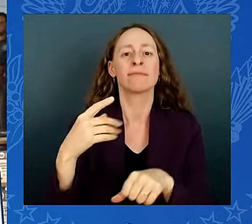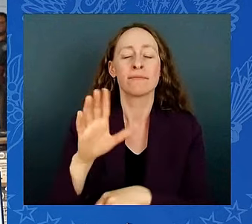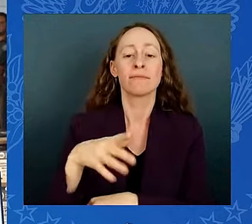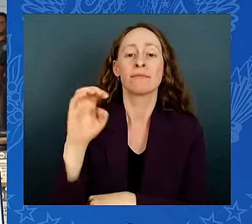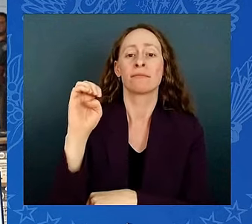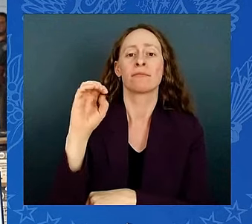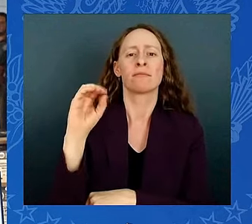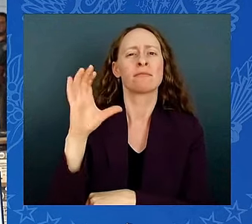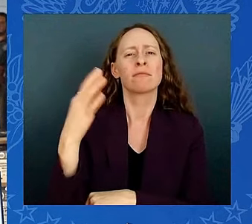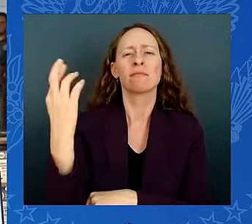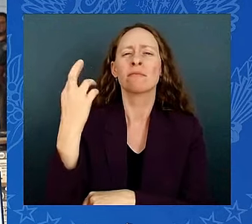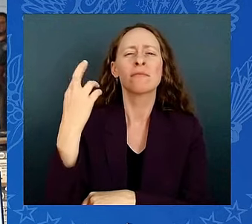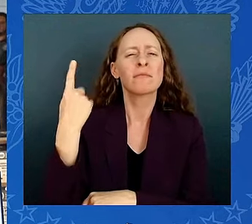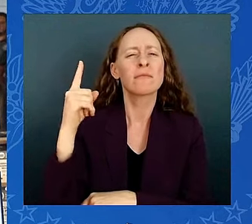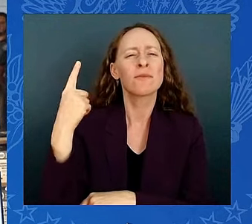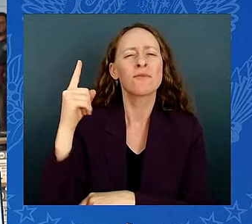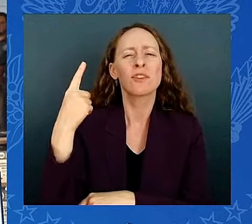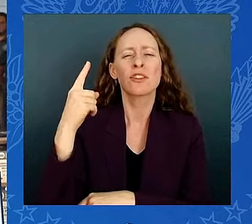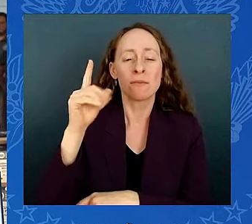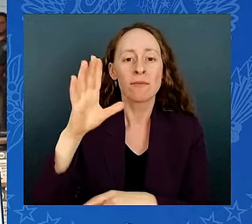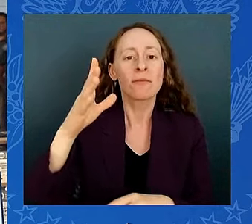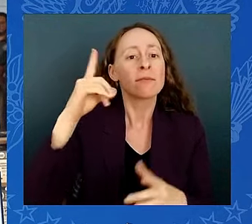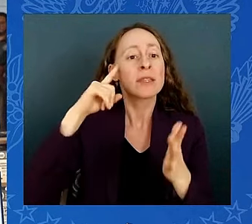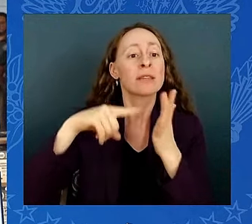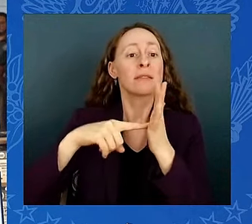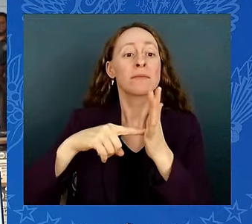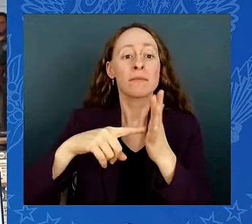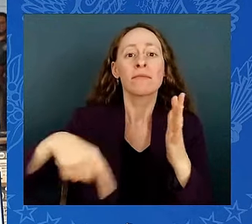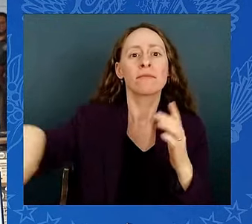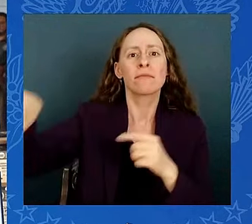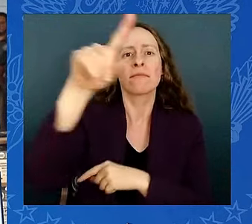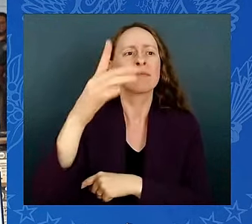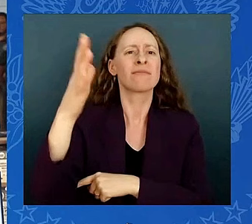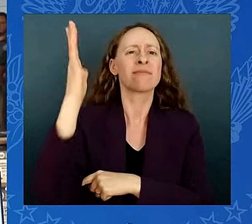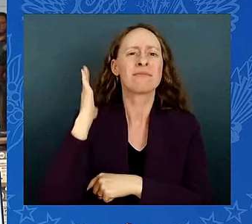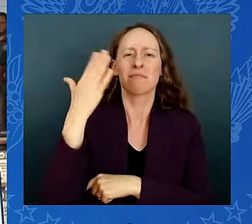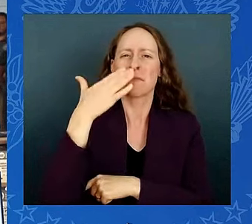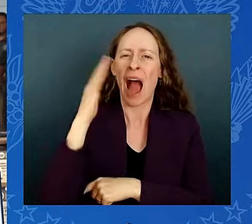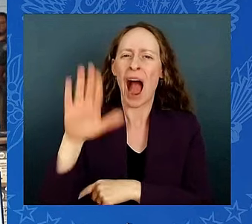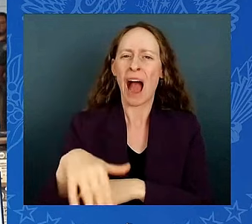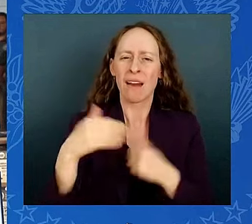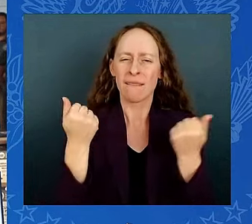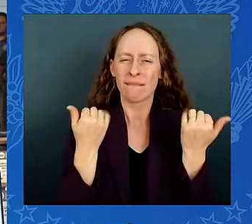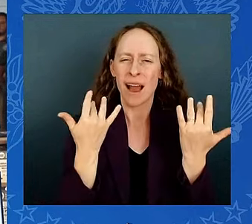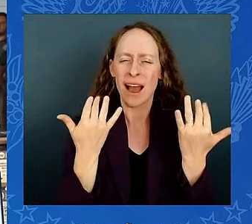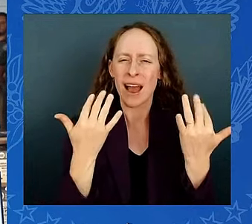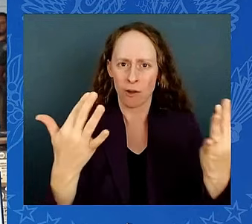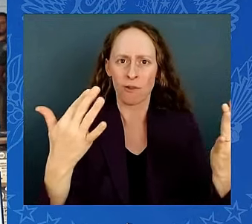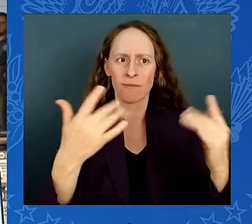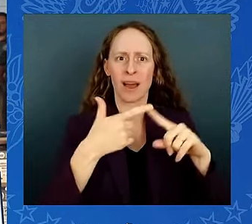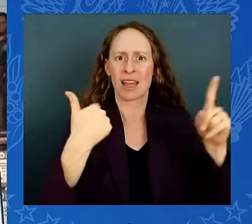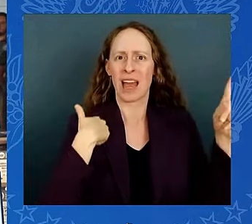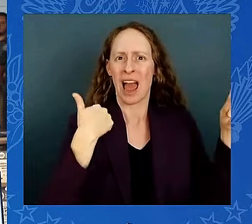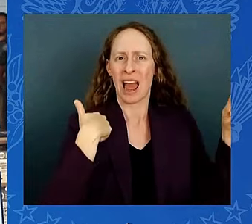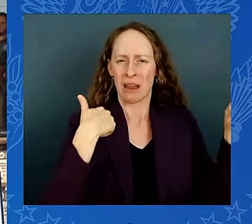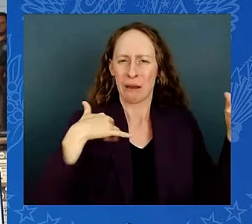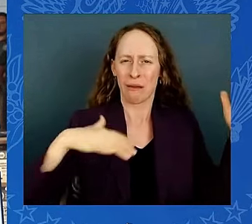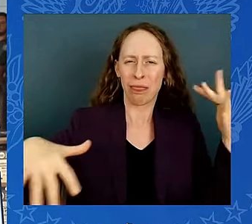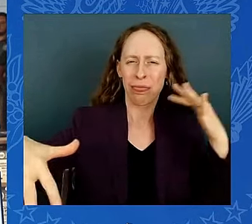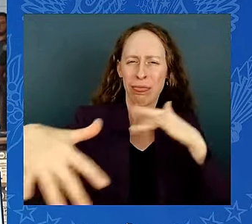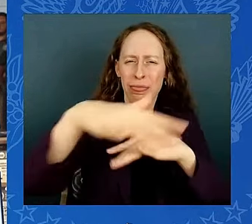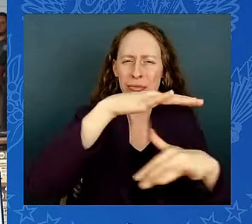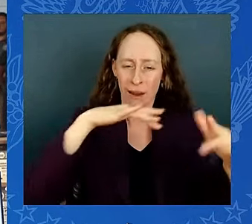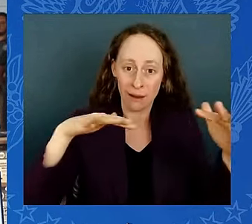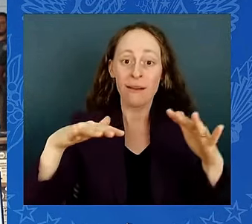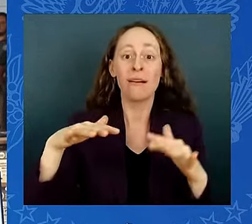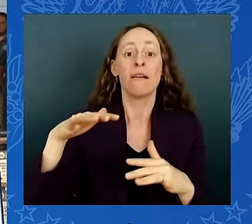our city. A month later, we activated again when we had a short but devastating storm in a part of D